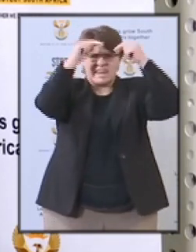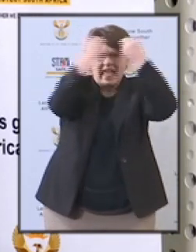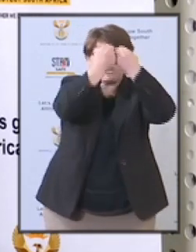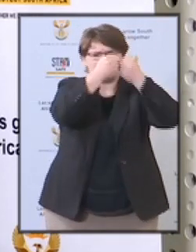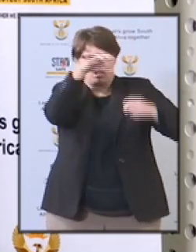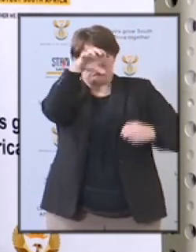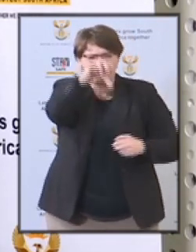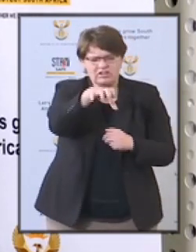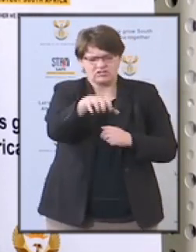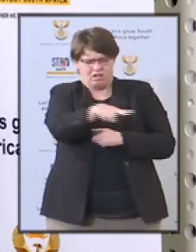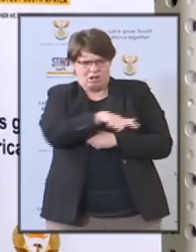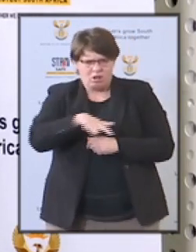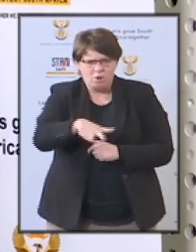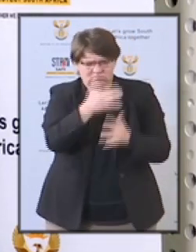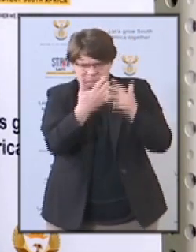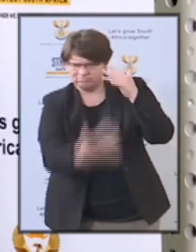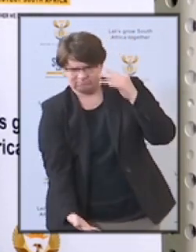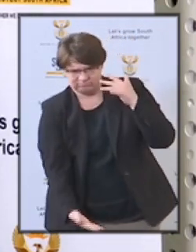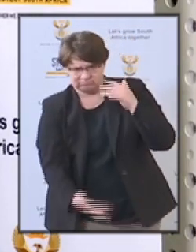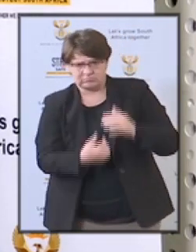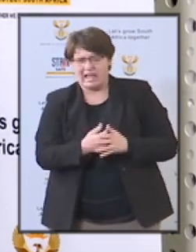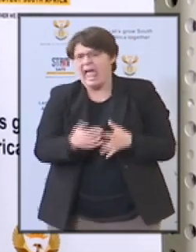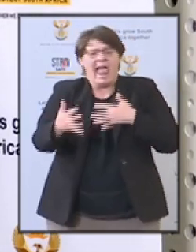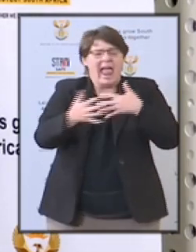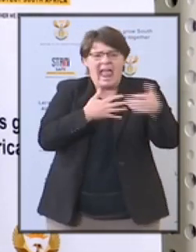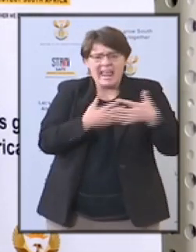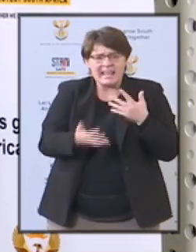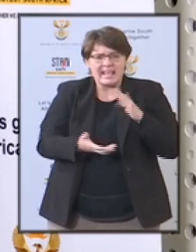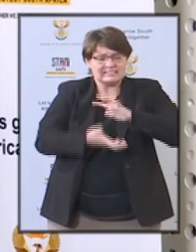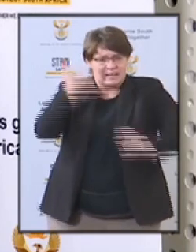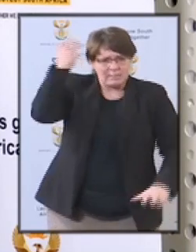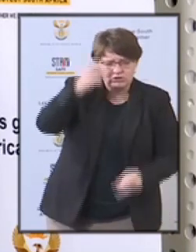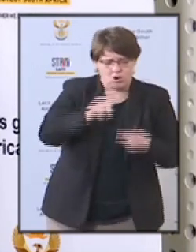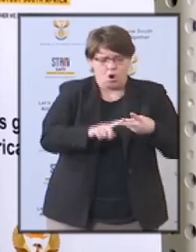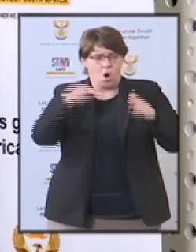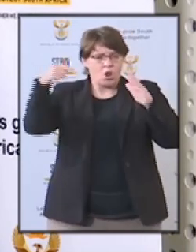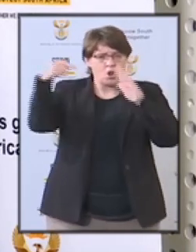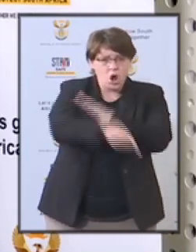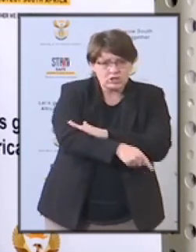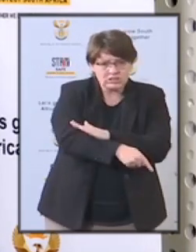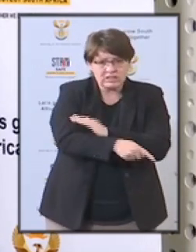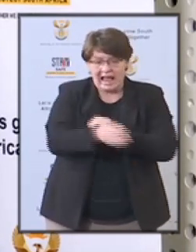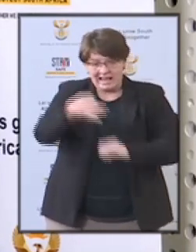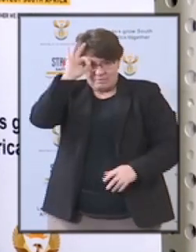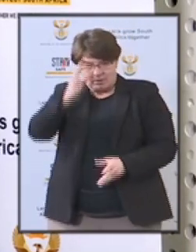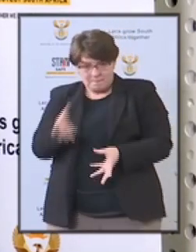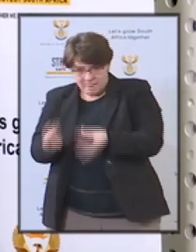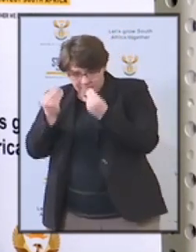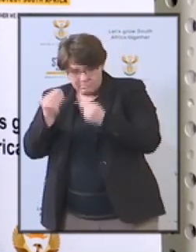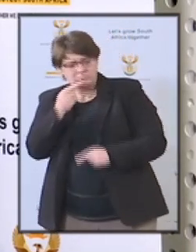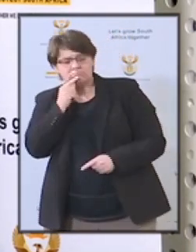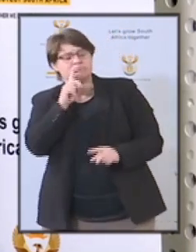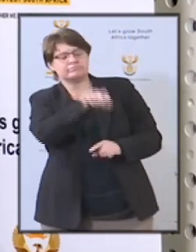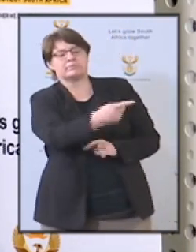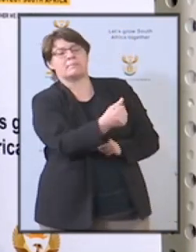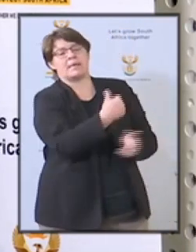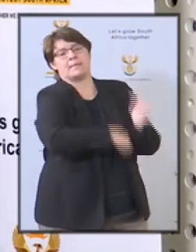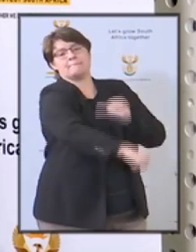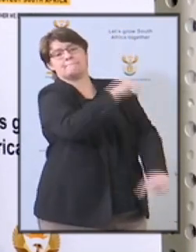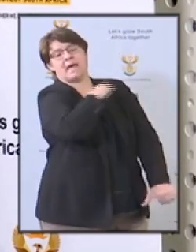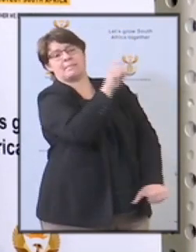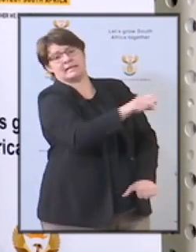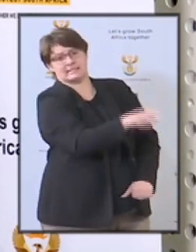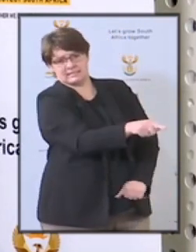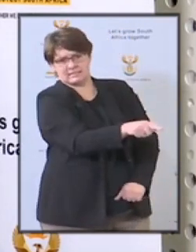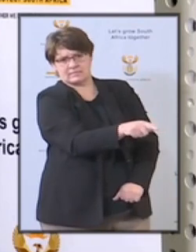institute civil proceedings to recover any damages or losses incurred by the state. To ensure that action is taken